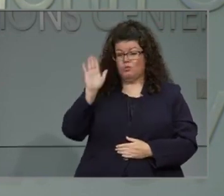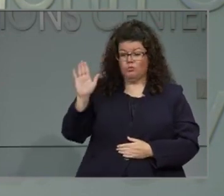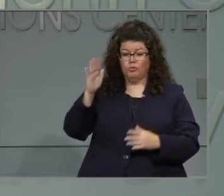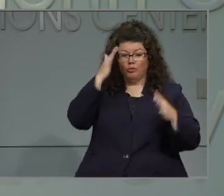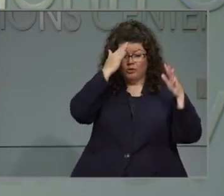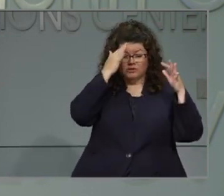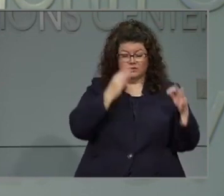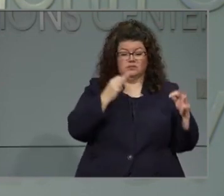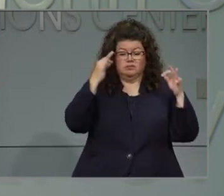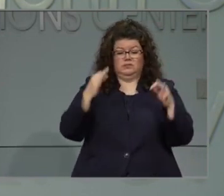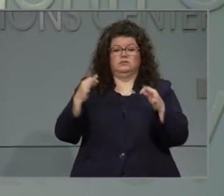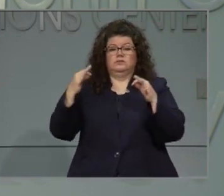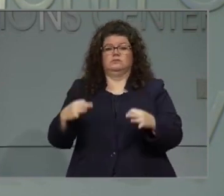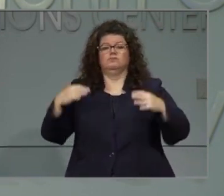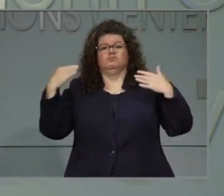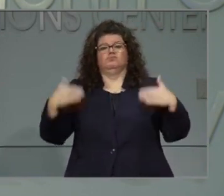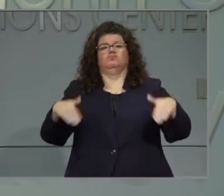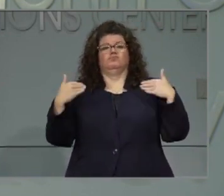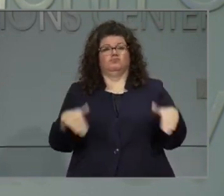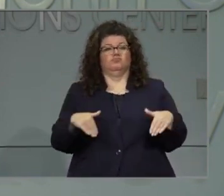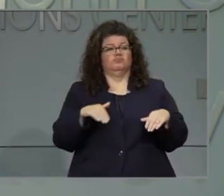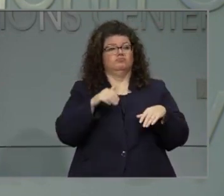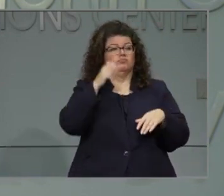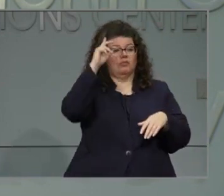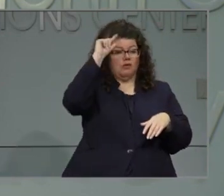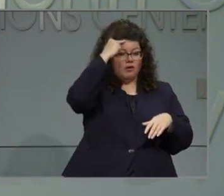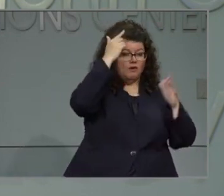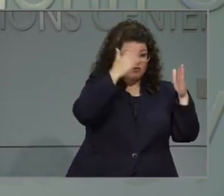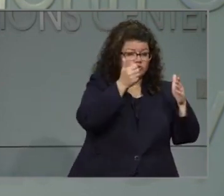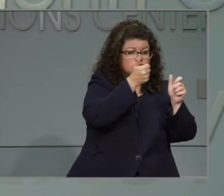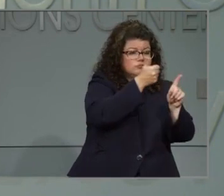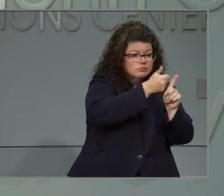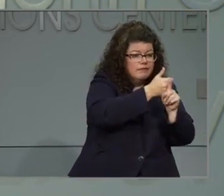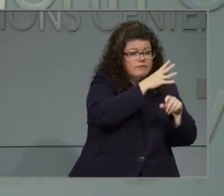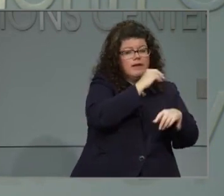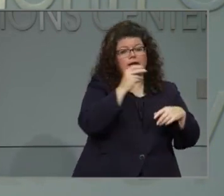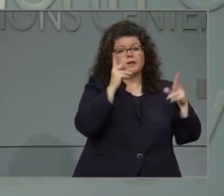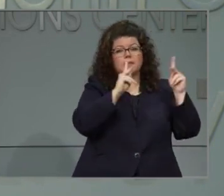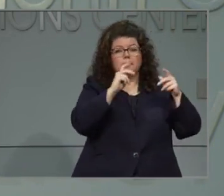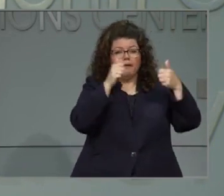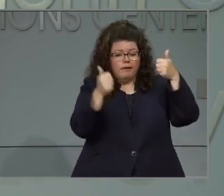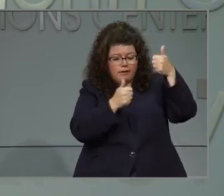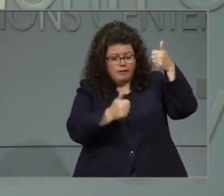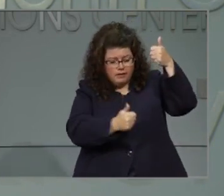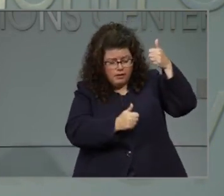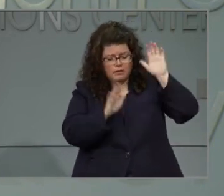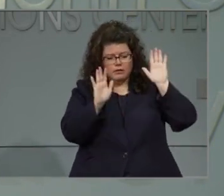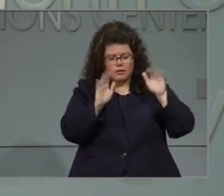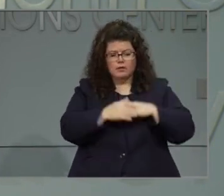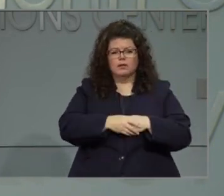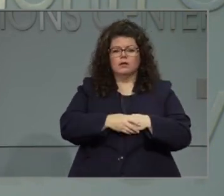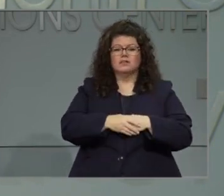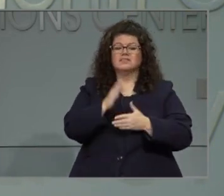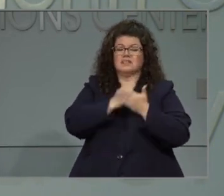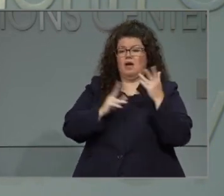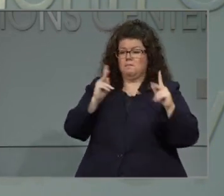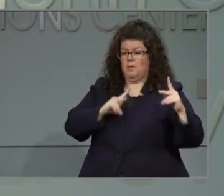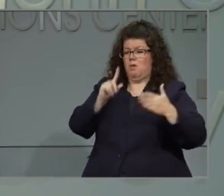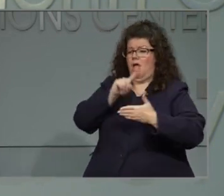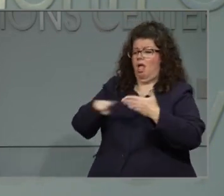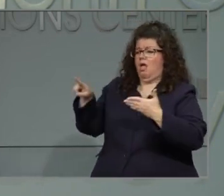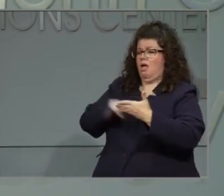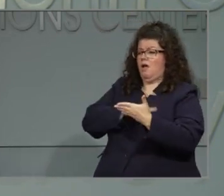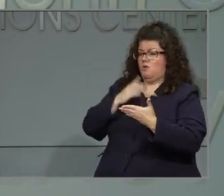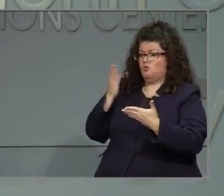people at different levels. You have been criticized, your team, for being too cautious. Is there anything we should read into